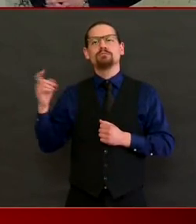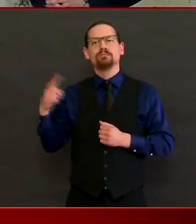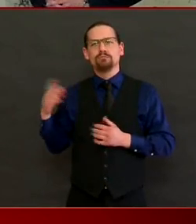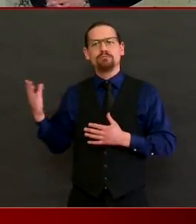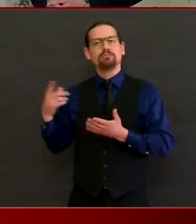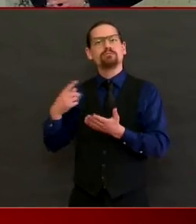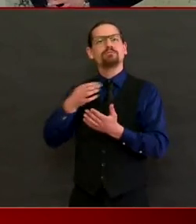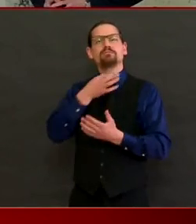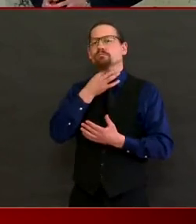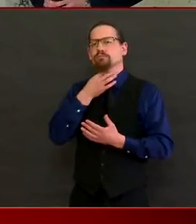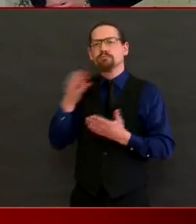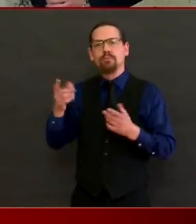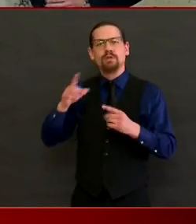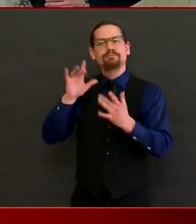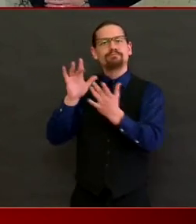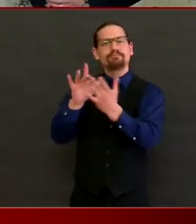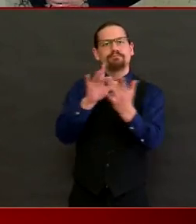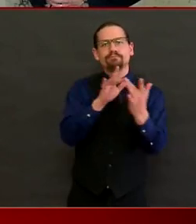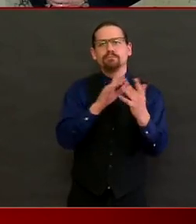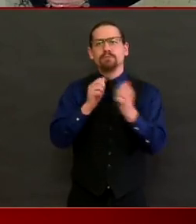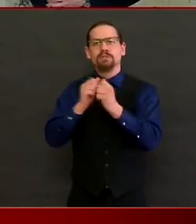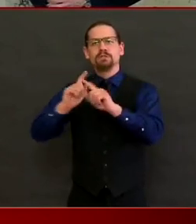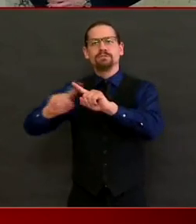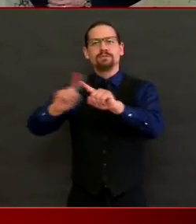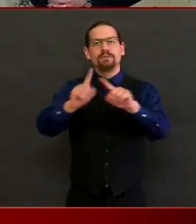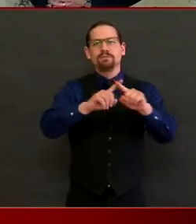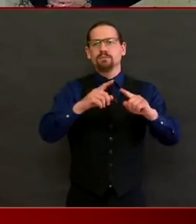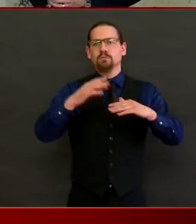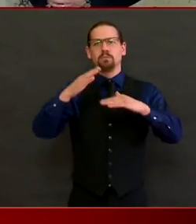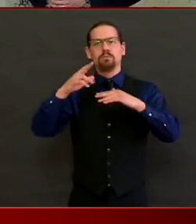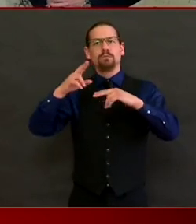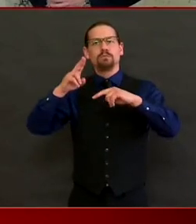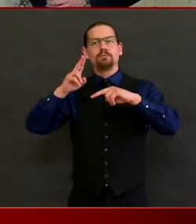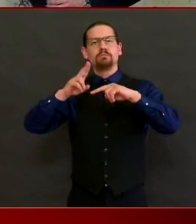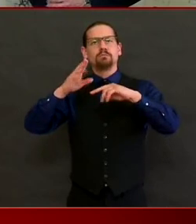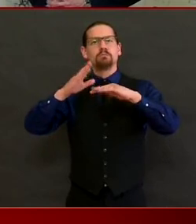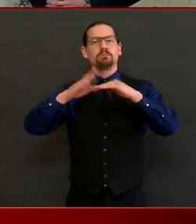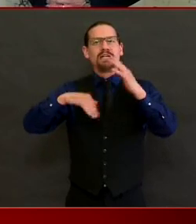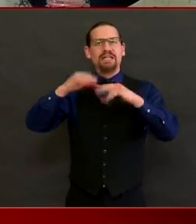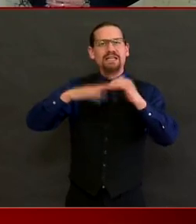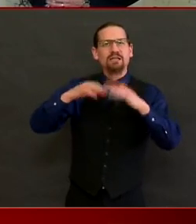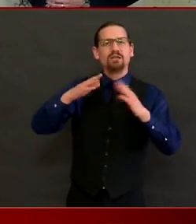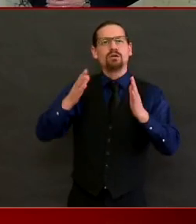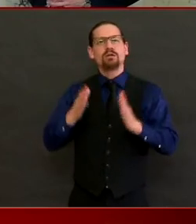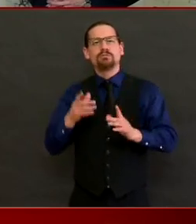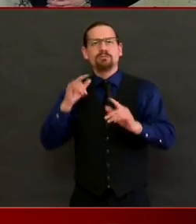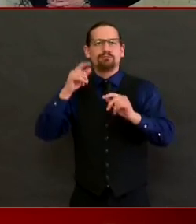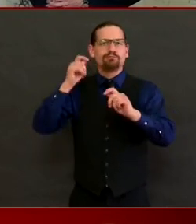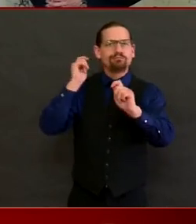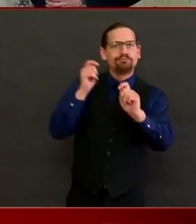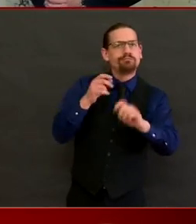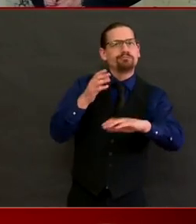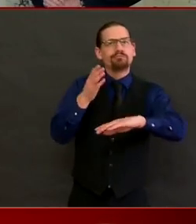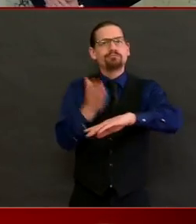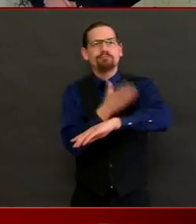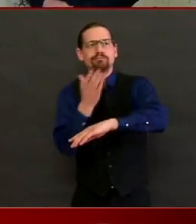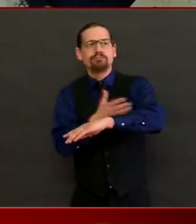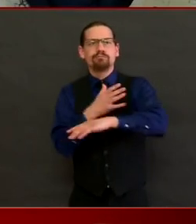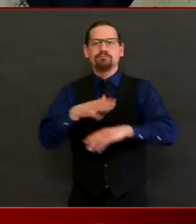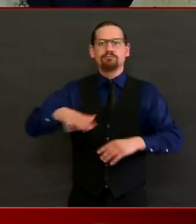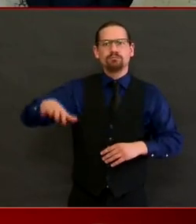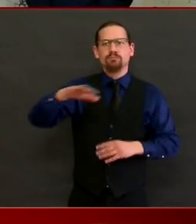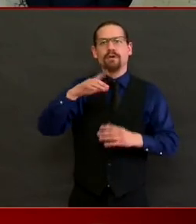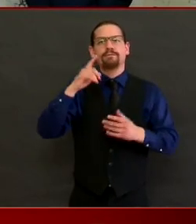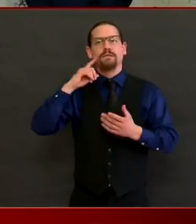and West Elmwood to ask what their most critical economic needs are during this pandemic for the vulnerable neighborhoods they